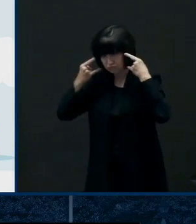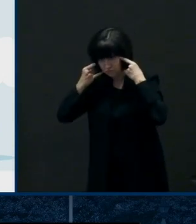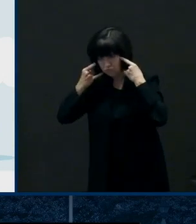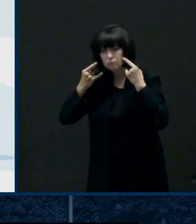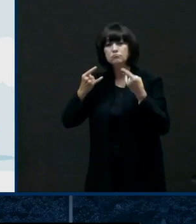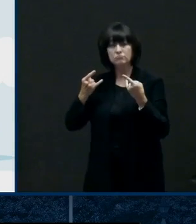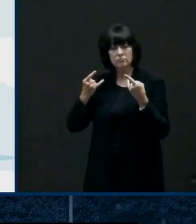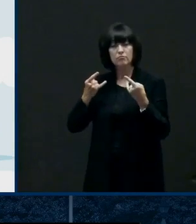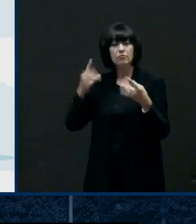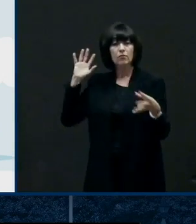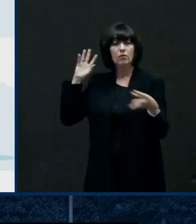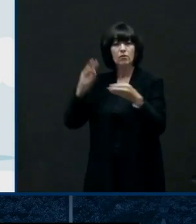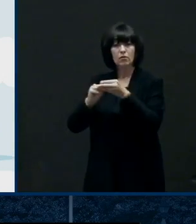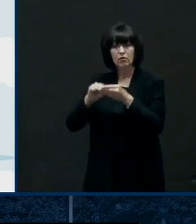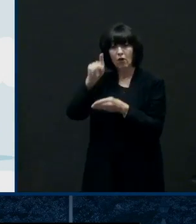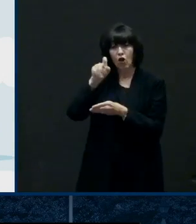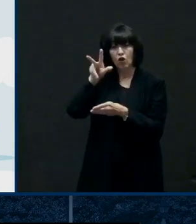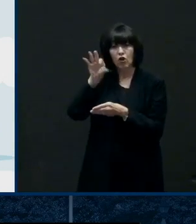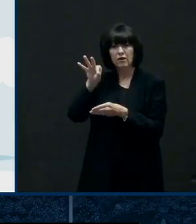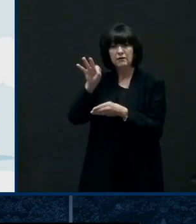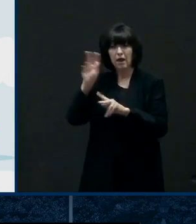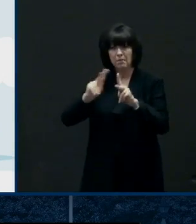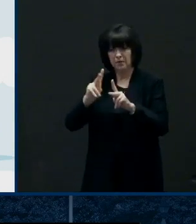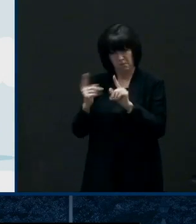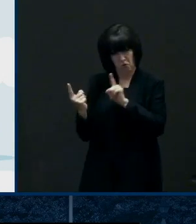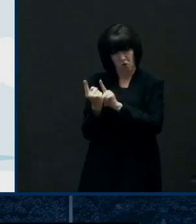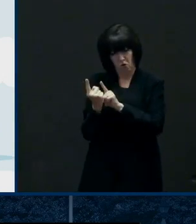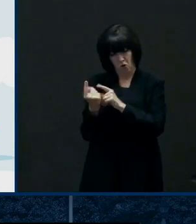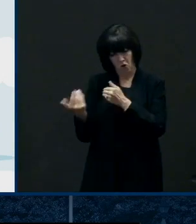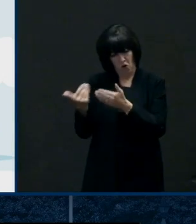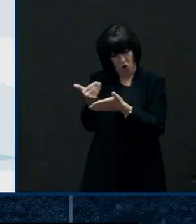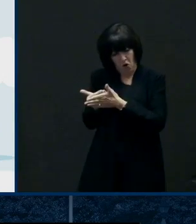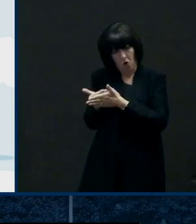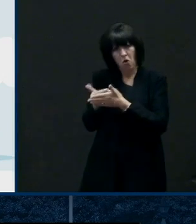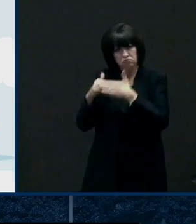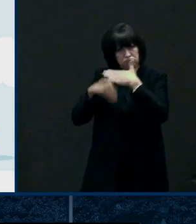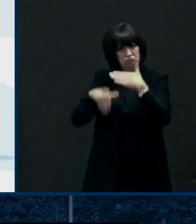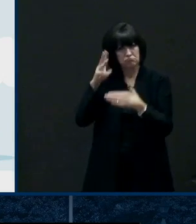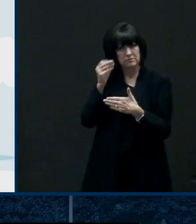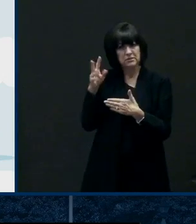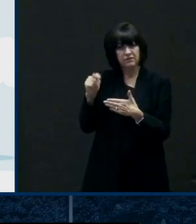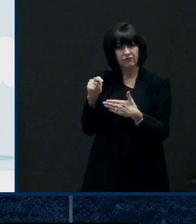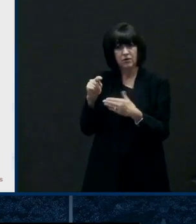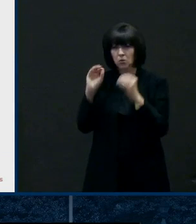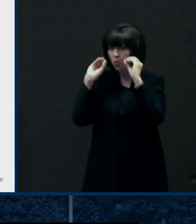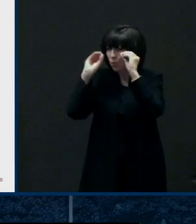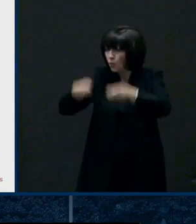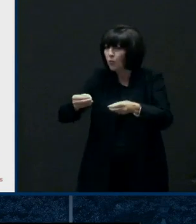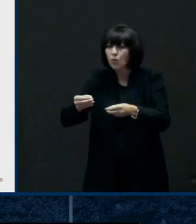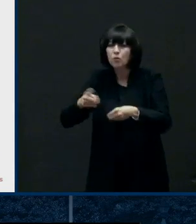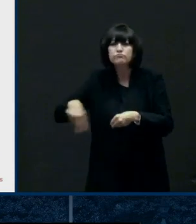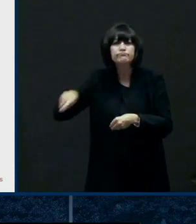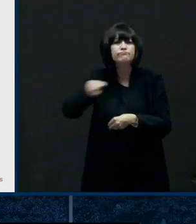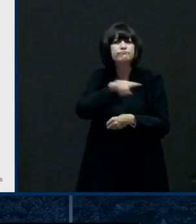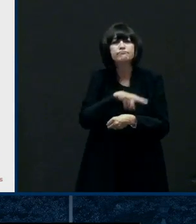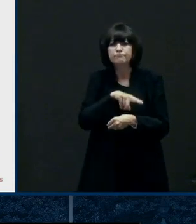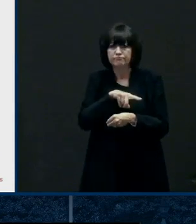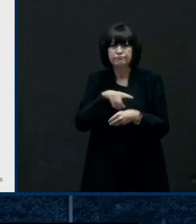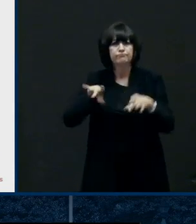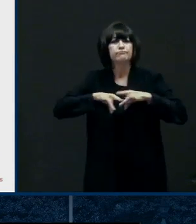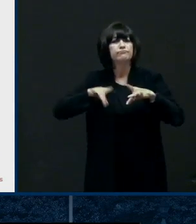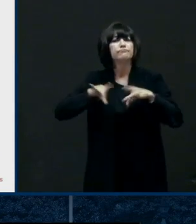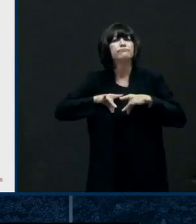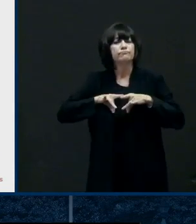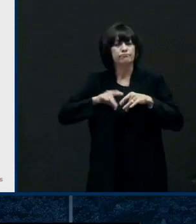infection so again face coverings are so very important there are a couple of